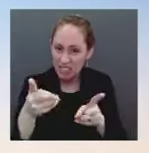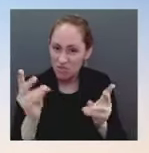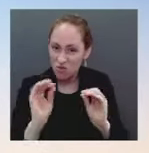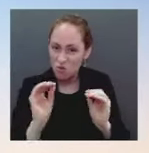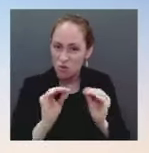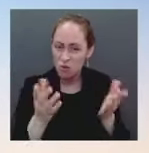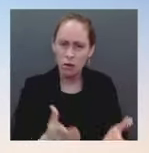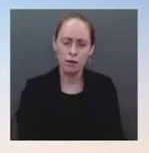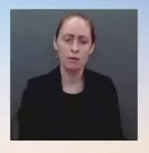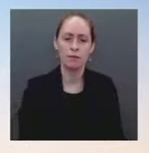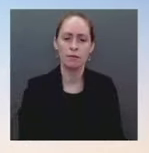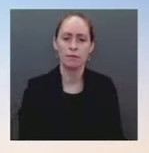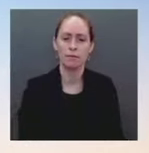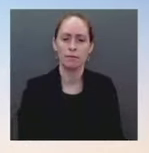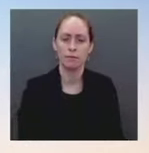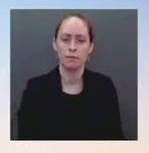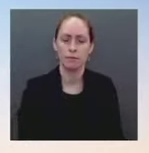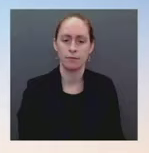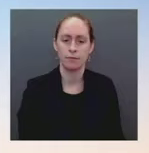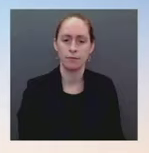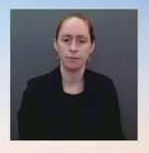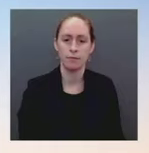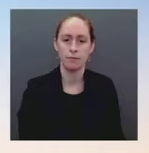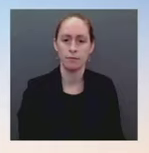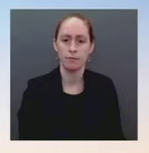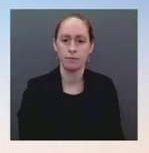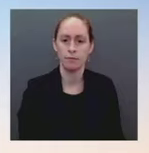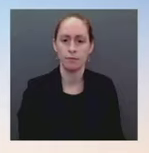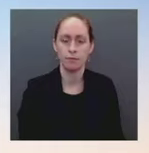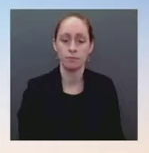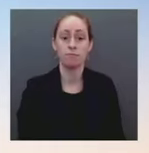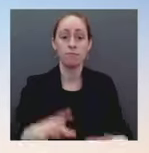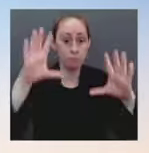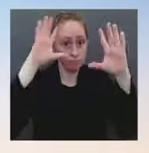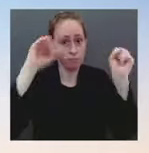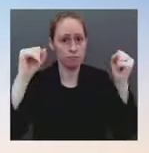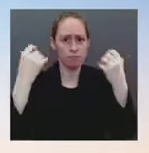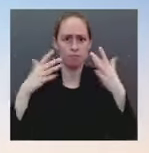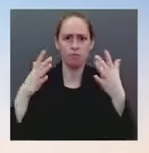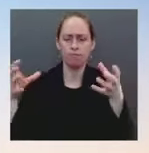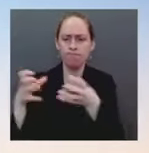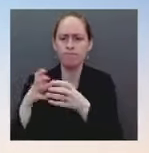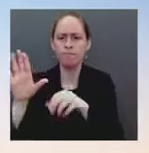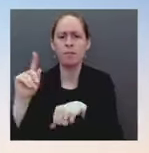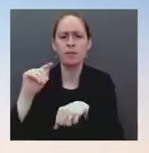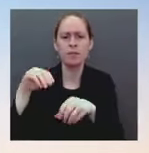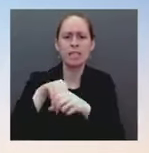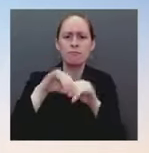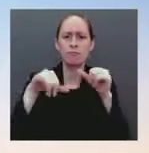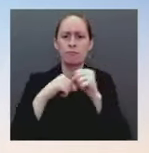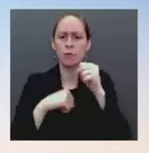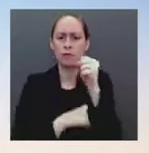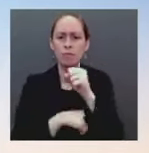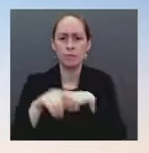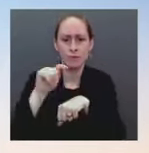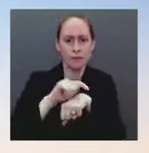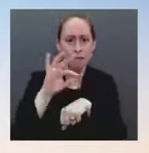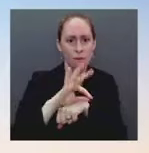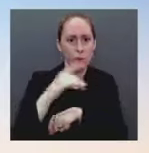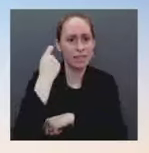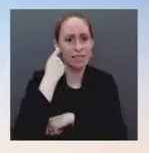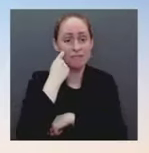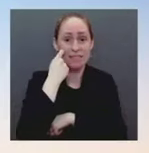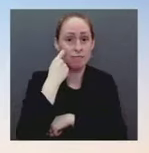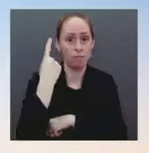on the day of his one-year anniversary. That shows how important the implementation of this bill is to the president. The